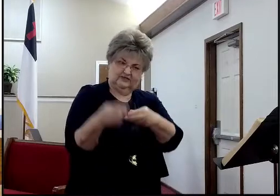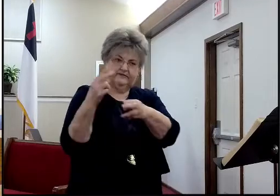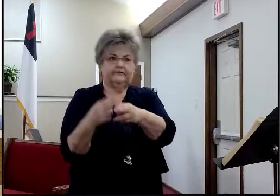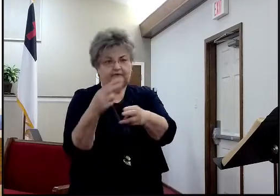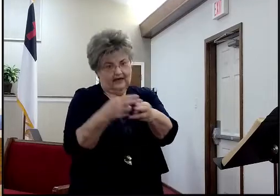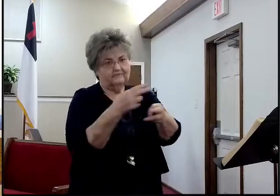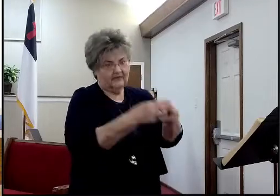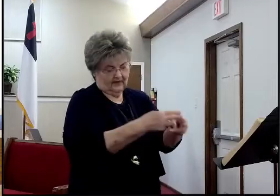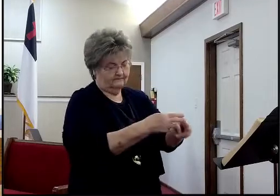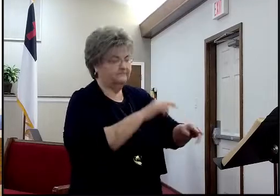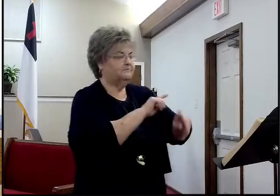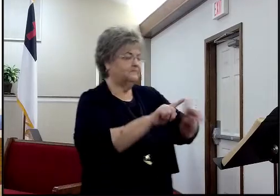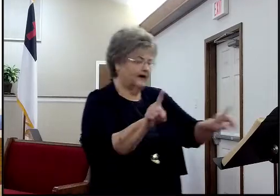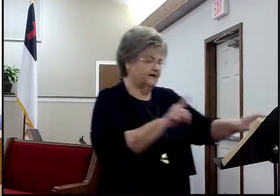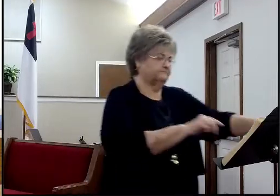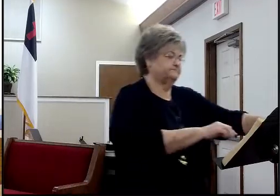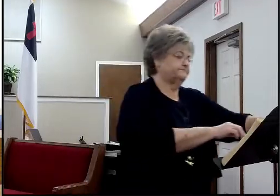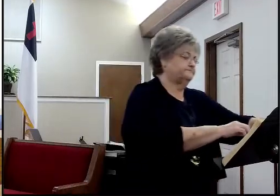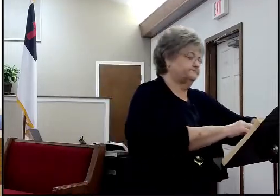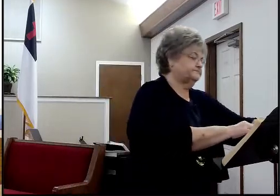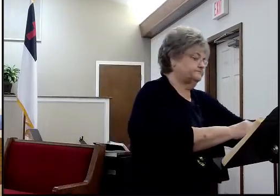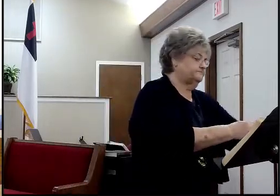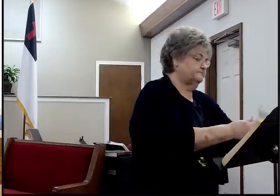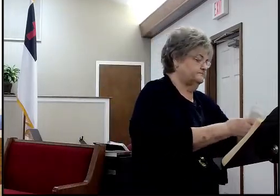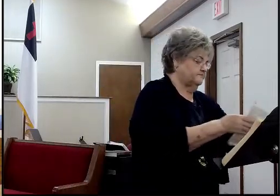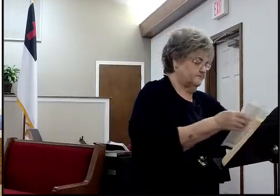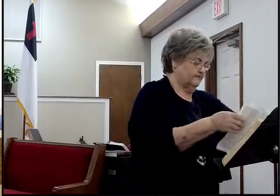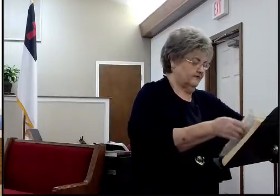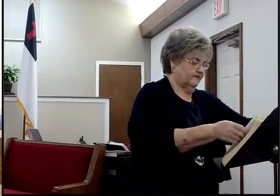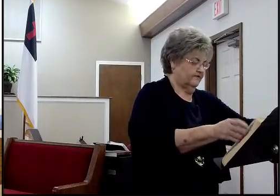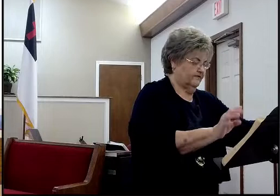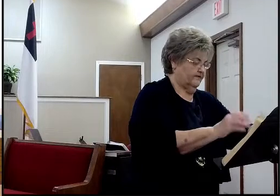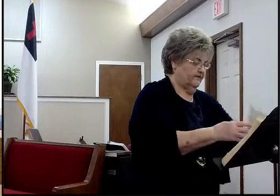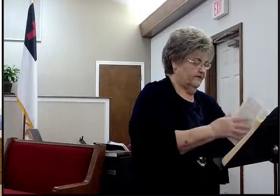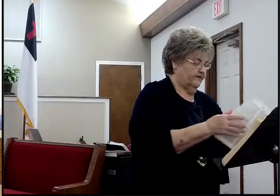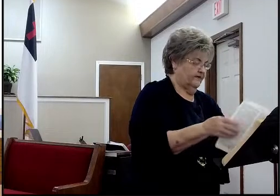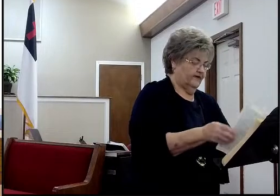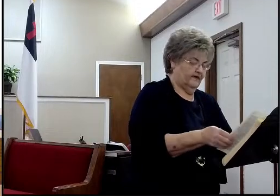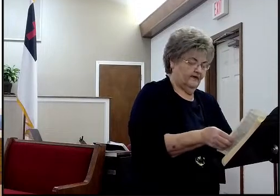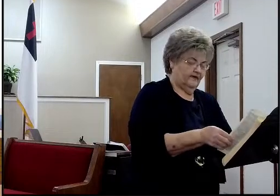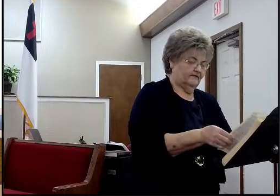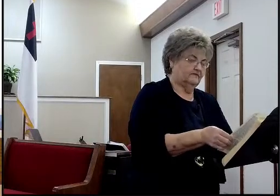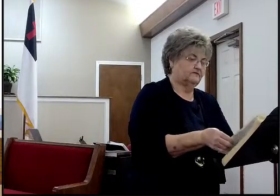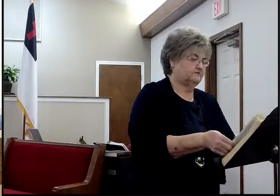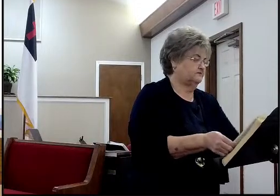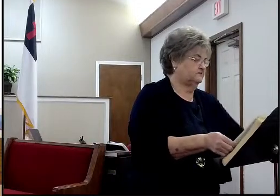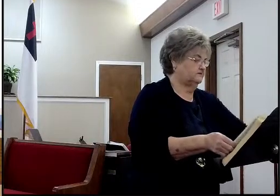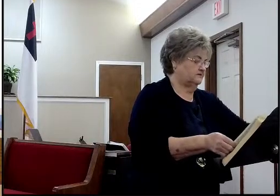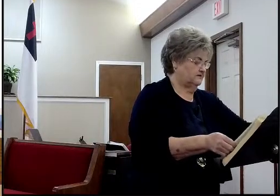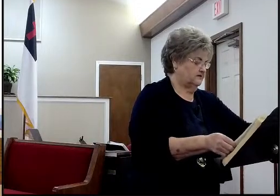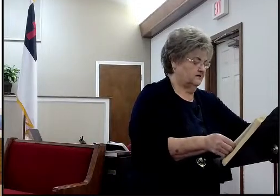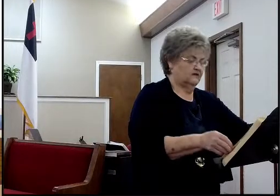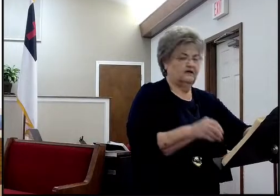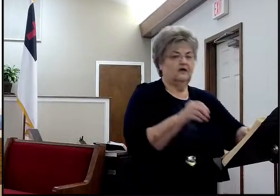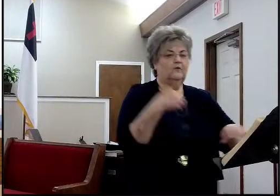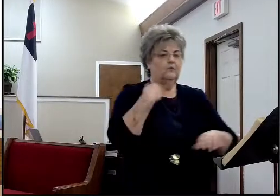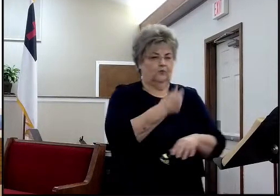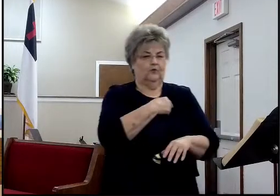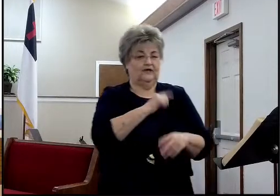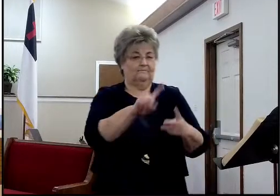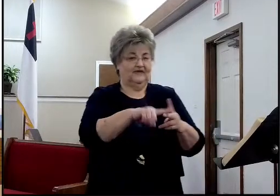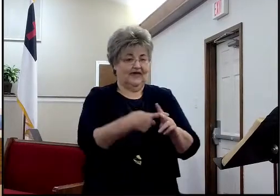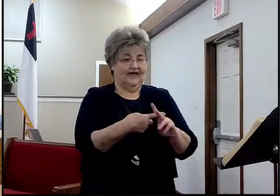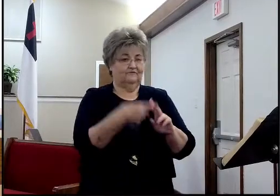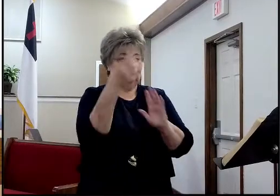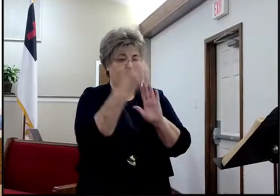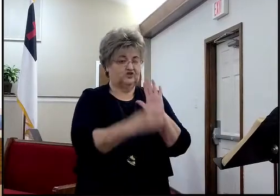chapter one. I don't think I fully developed this five through eleven too much last week, if my memory serves me correct. So let's go